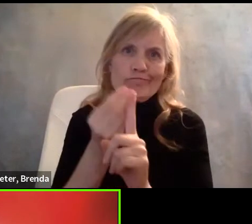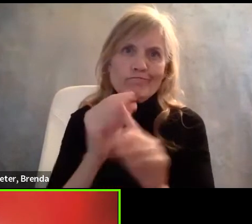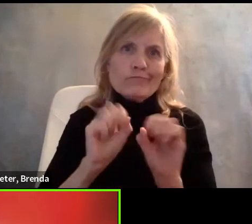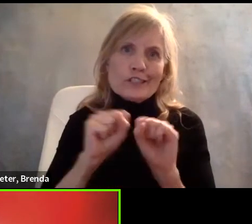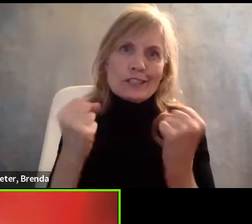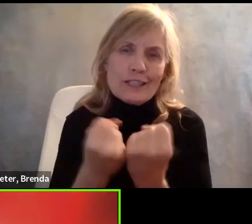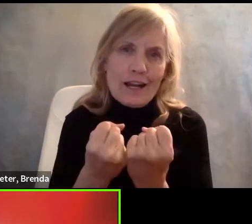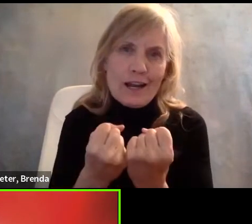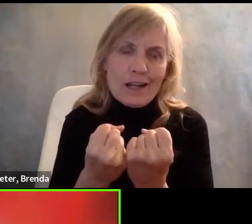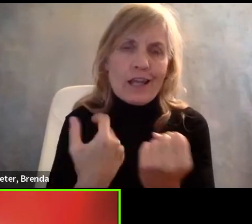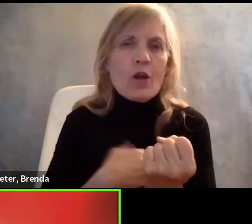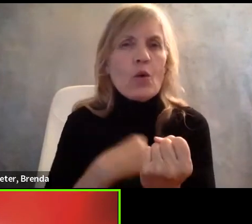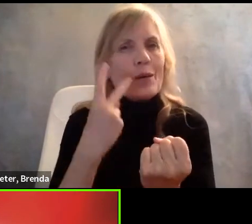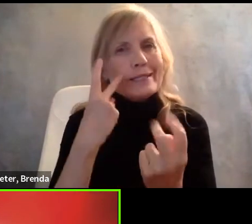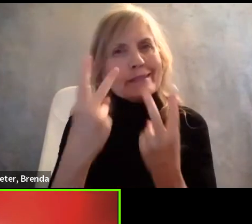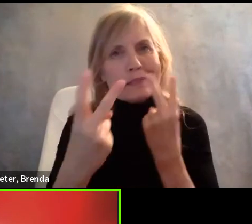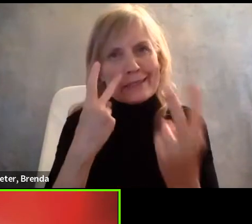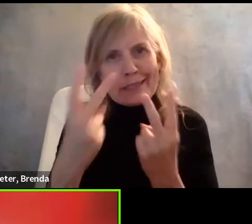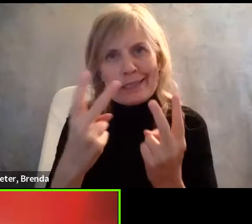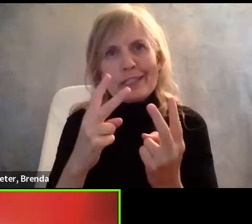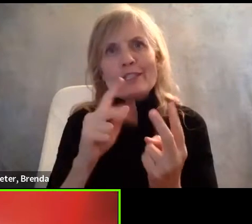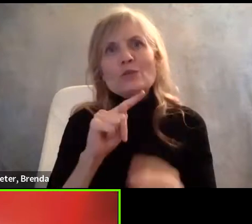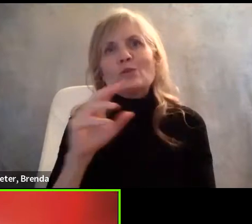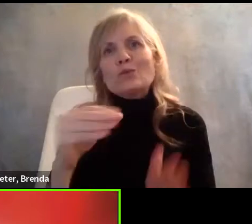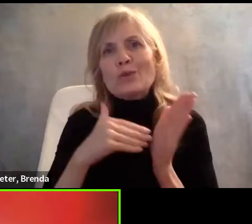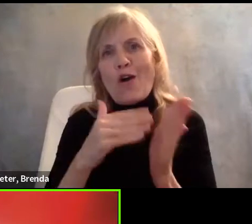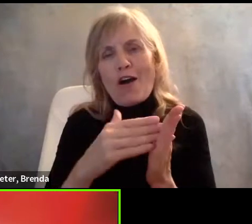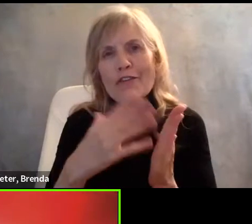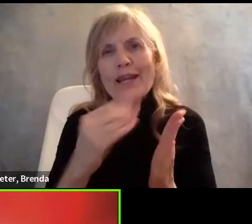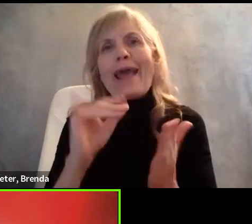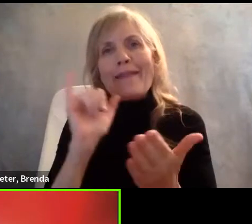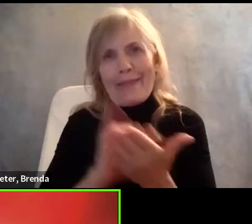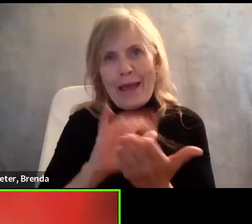see distressingly and is a barrier for older workers to getting back into the workforce.